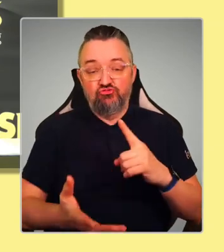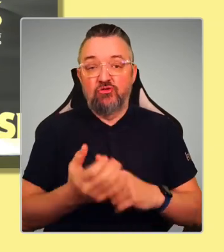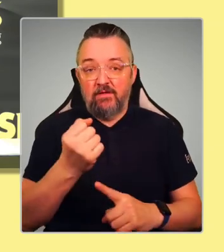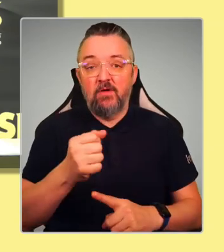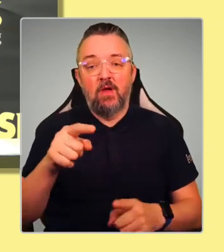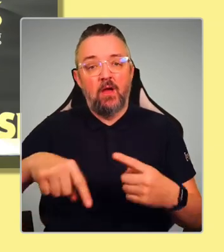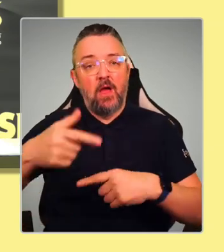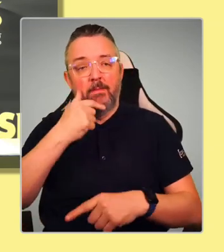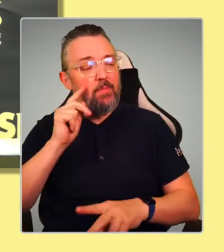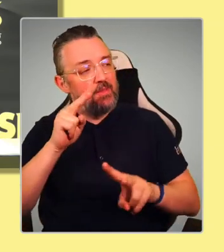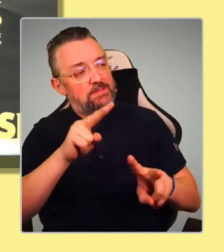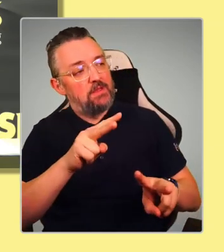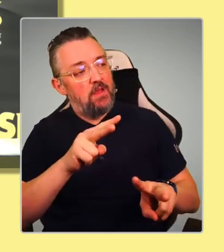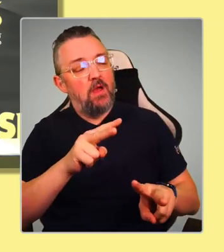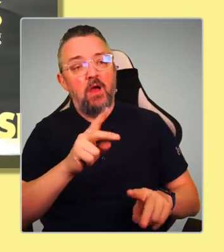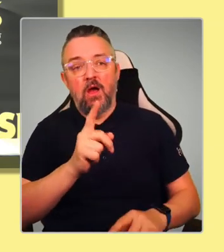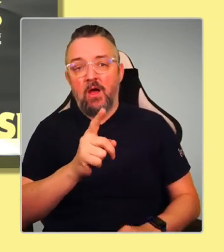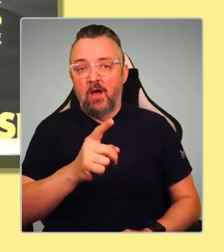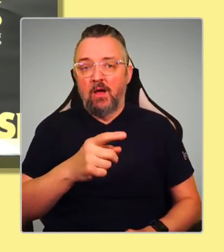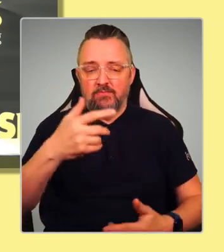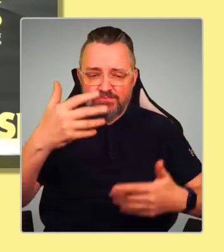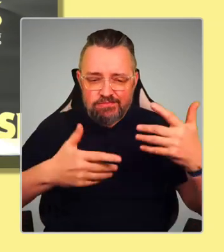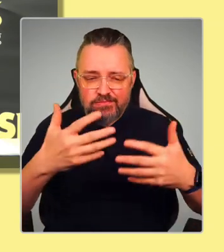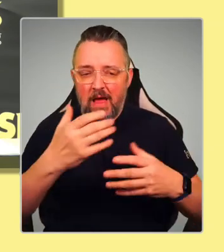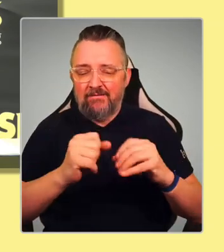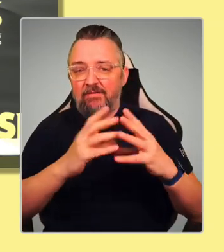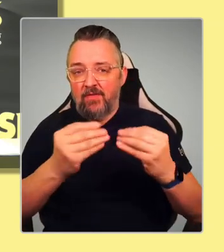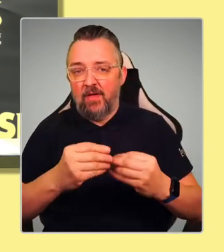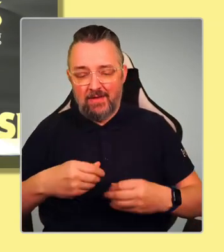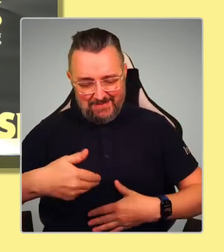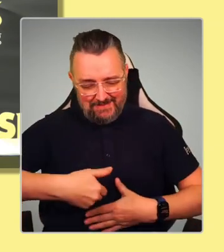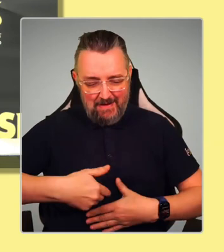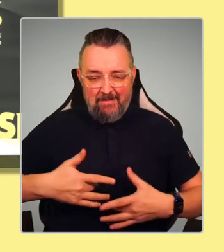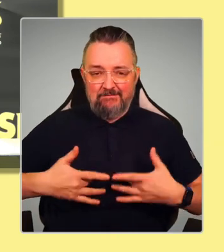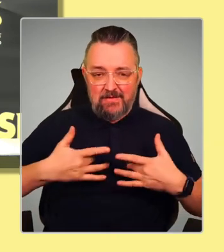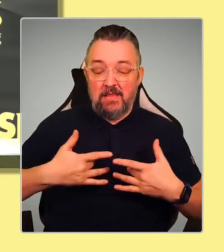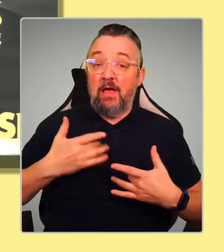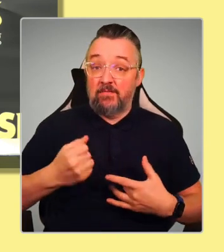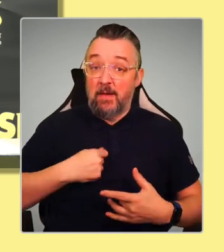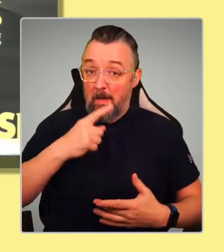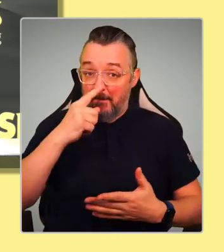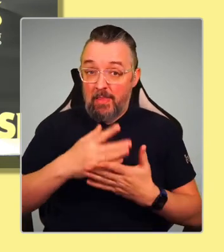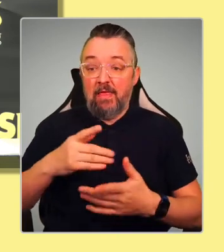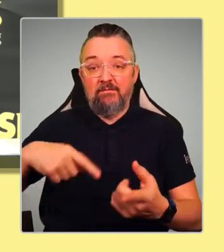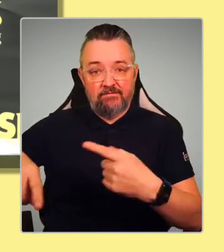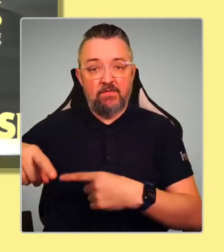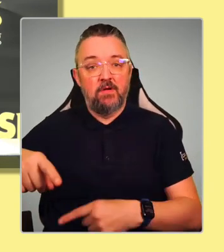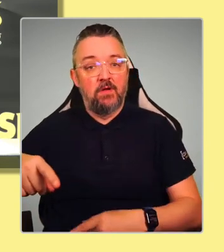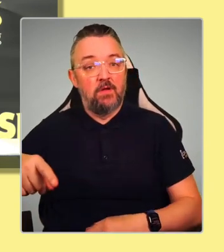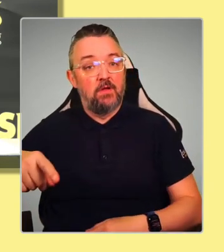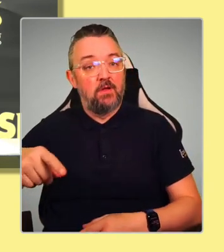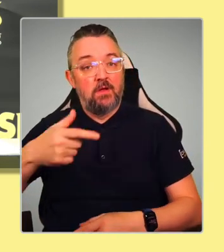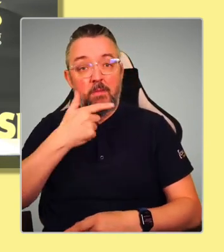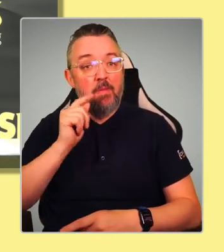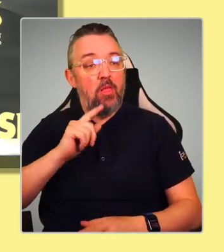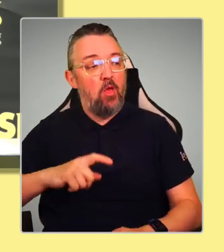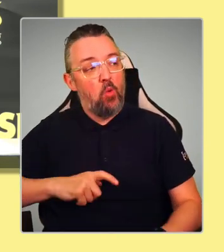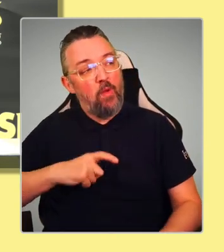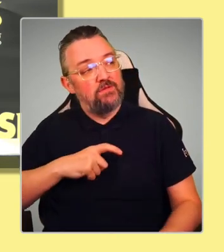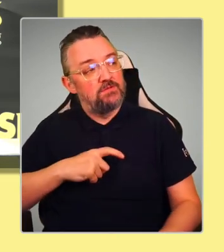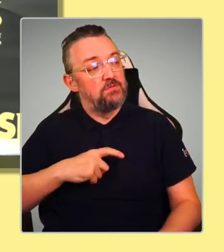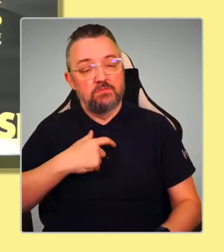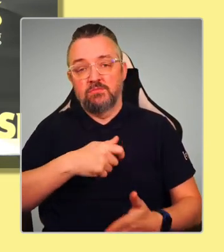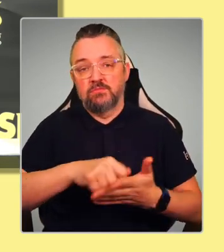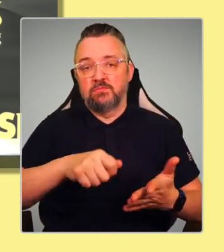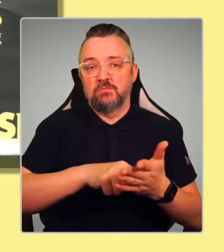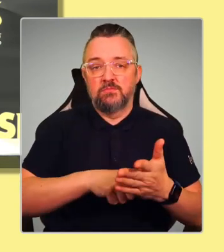it's visceral, that it's something they can see and feel, and they know it's there. I believe that will give them the confidence to choose an independent Scotland. So